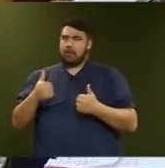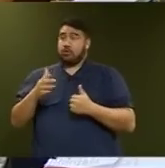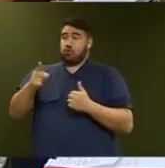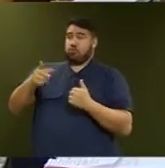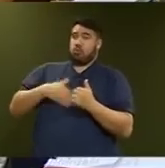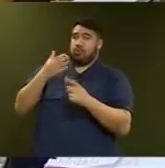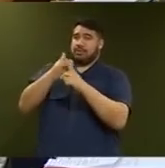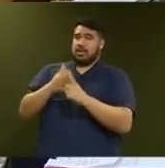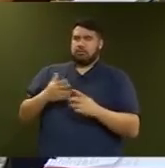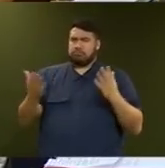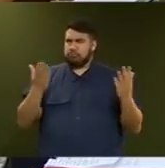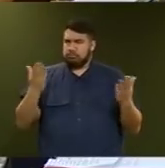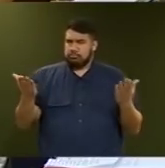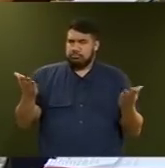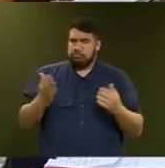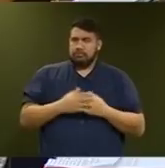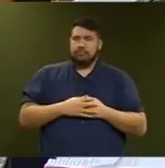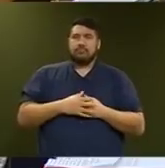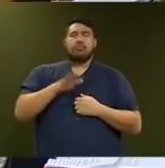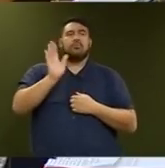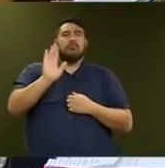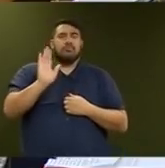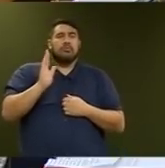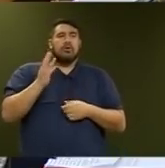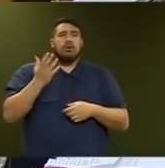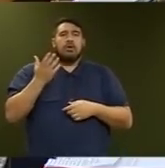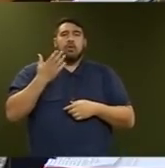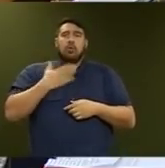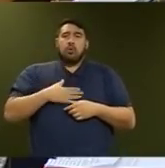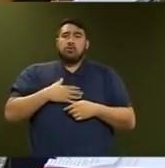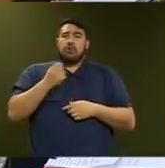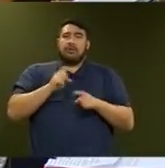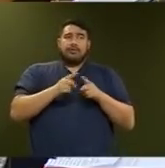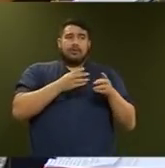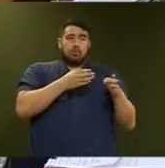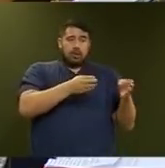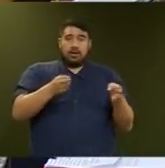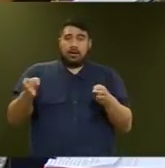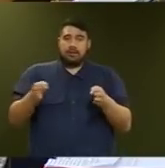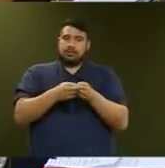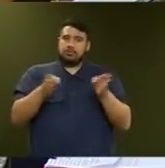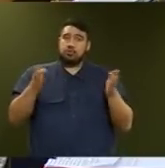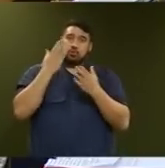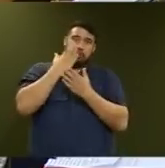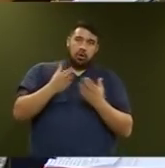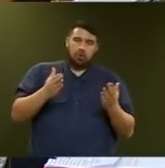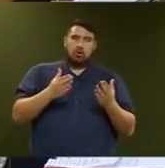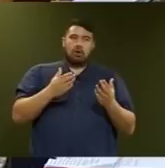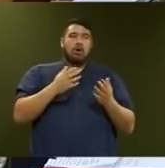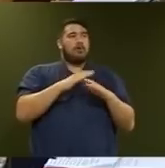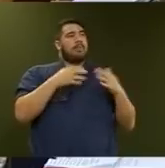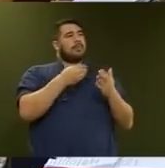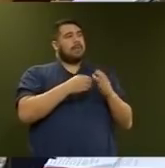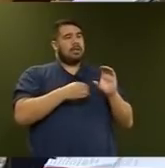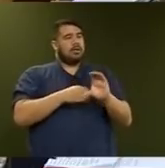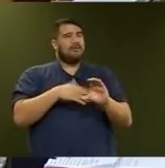a broad range of measures, reporting that demonstrates that public money is being well spent on services, that can improve,